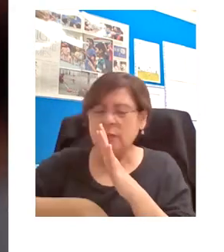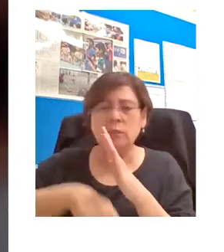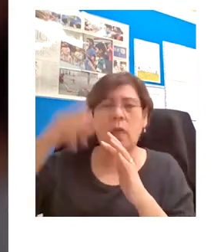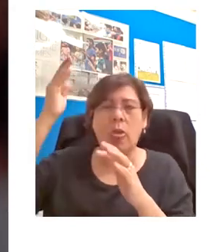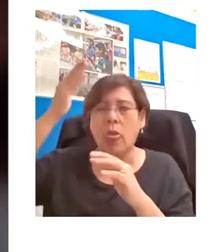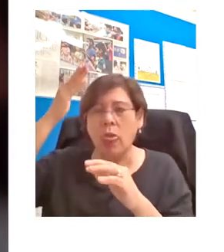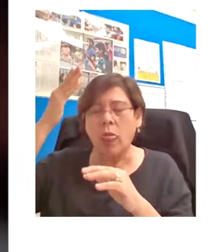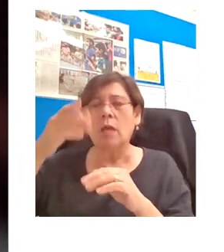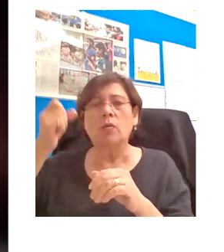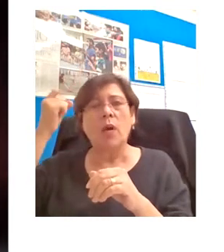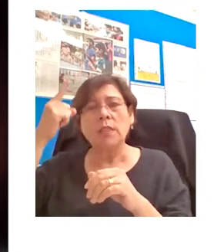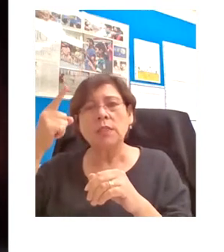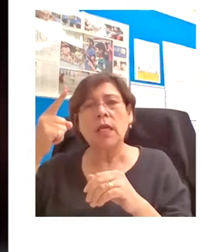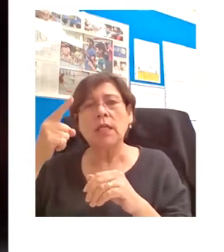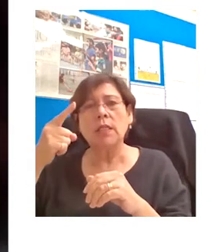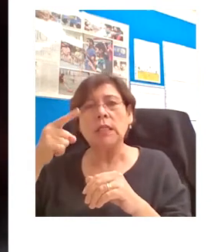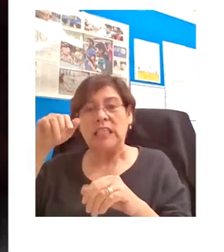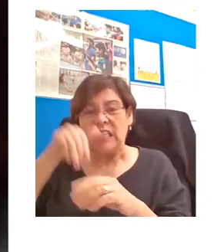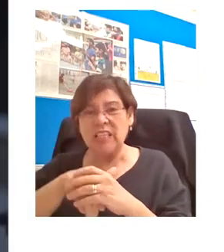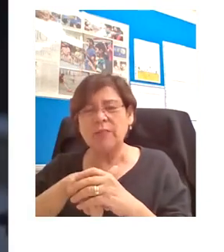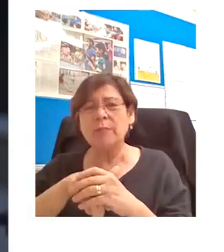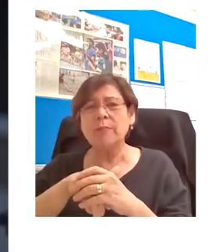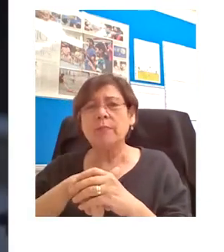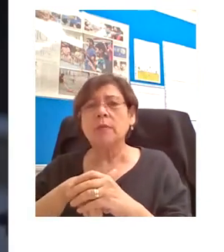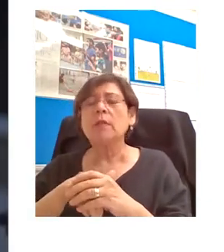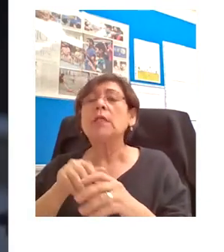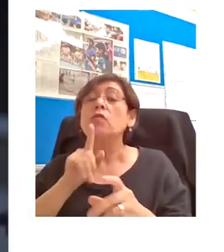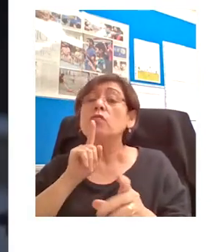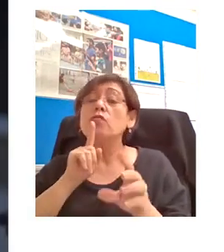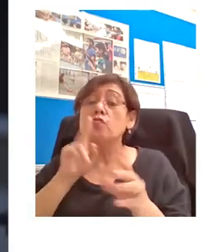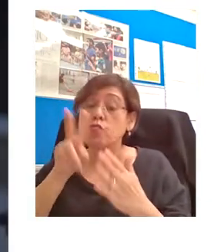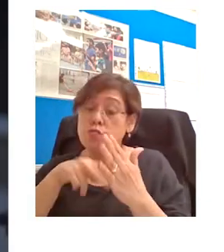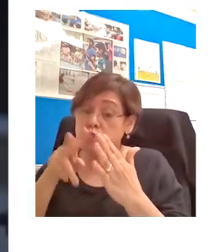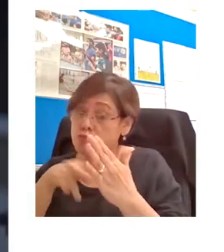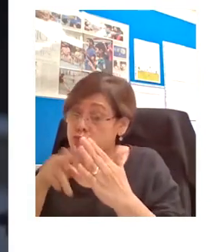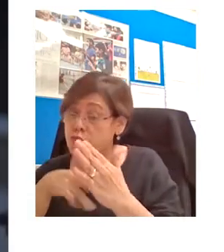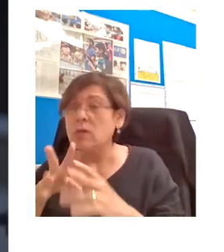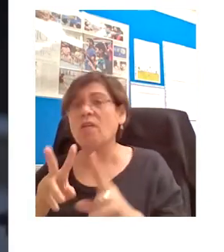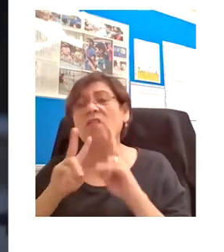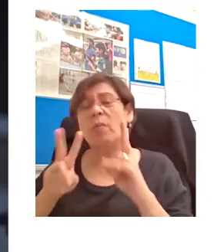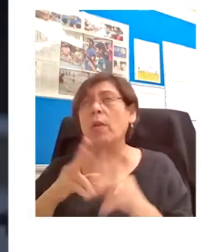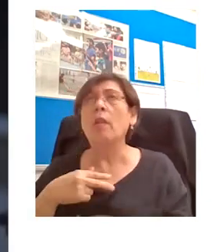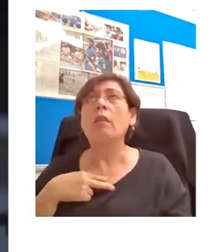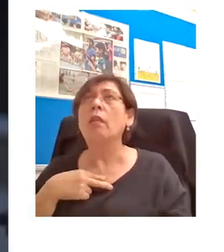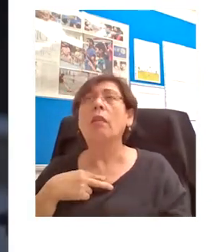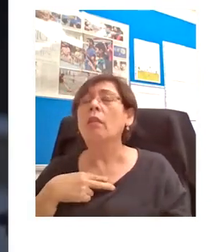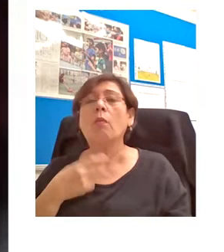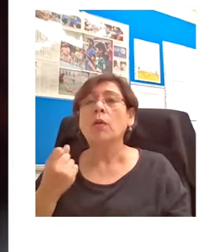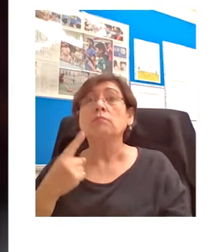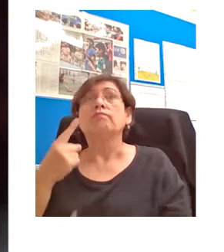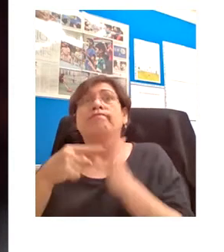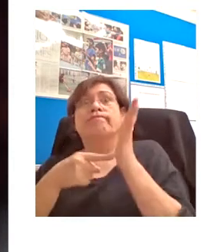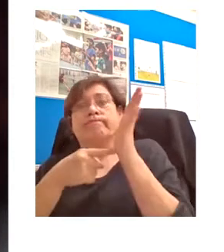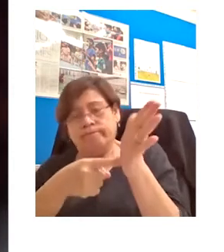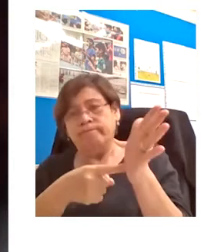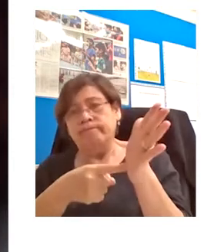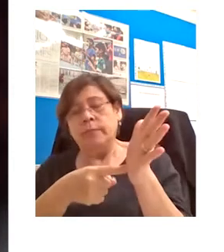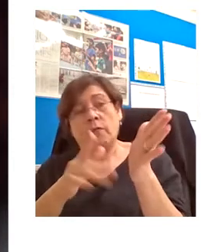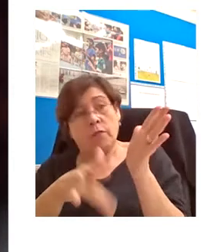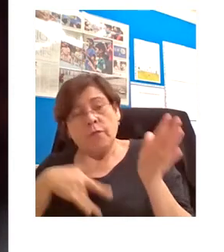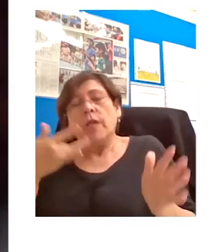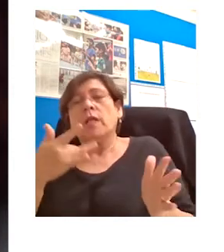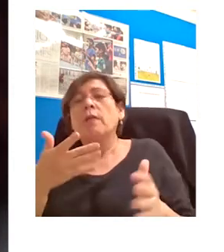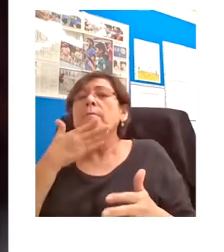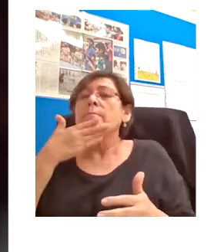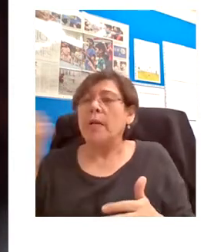difficult to grasp in purely technical, textual modes of teaching. teaching. So the next generation